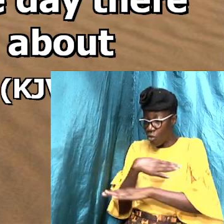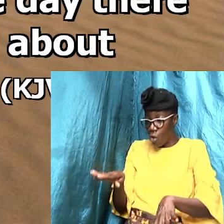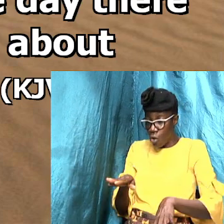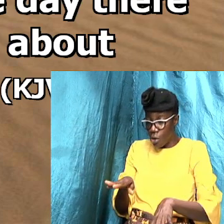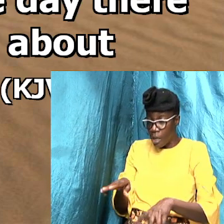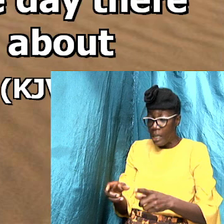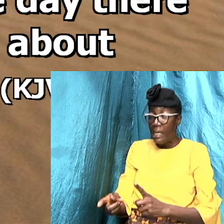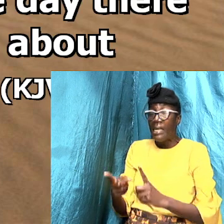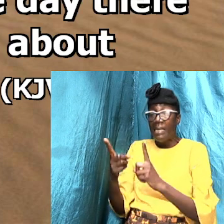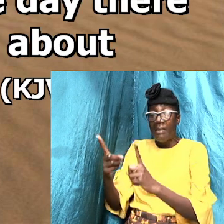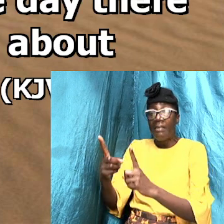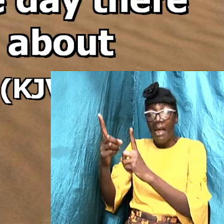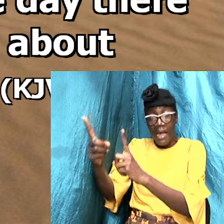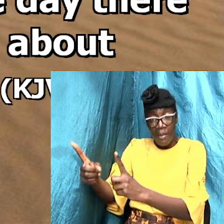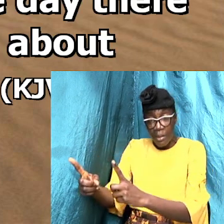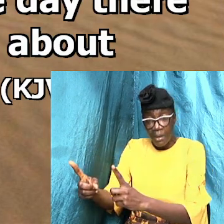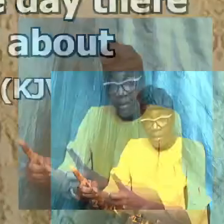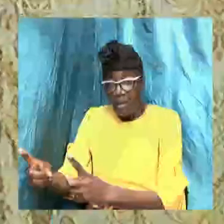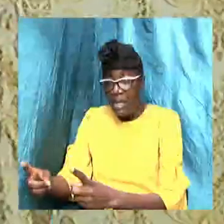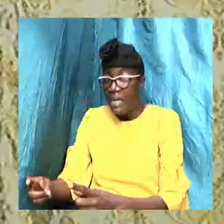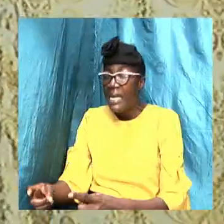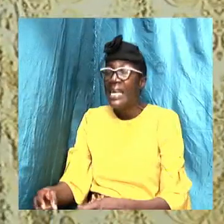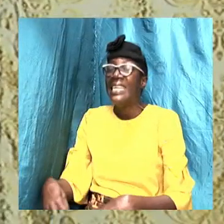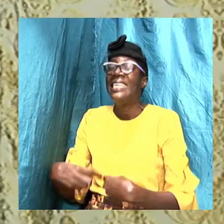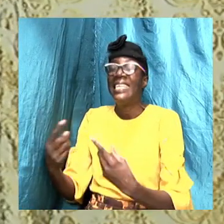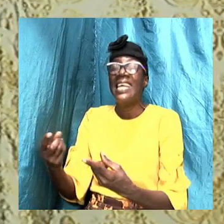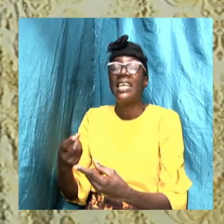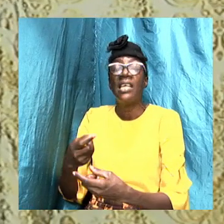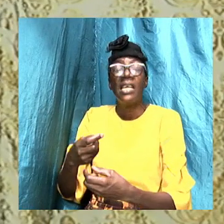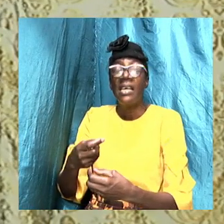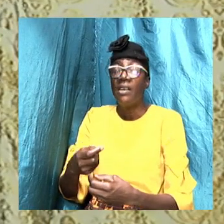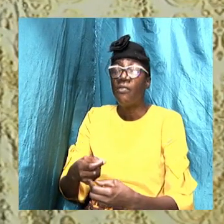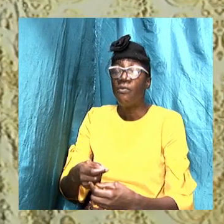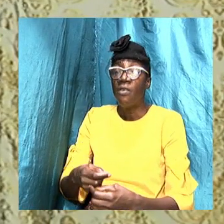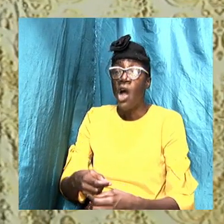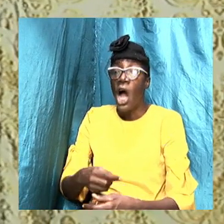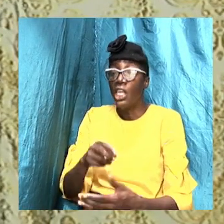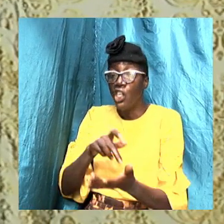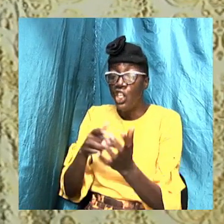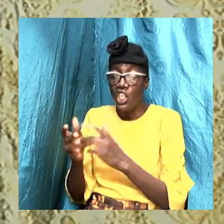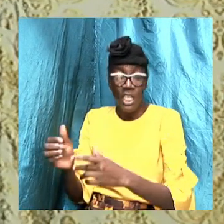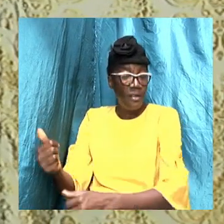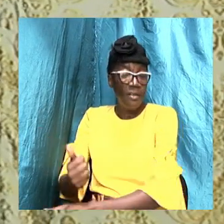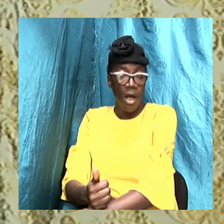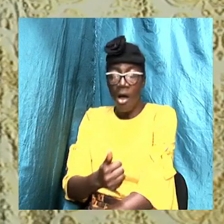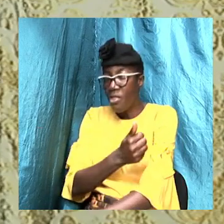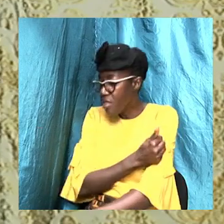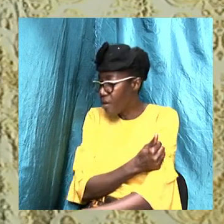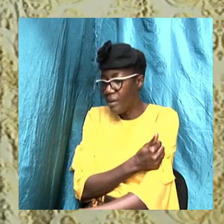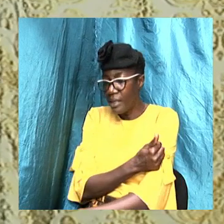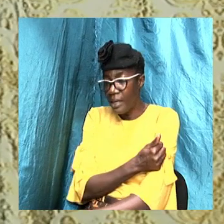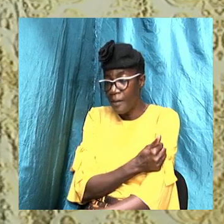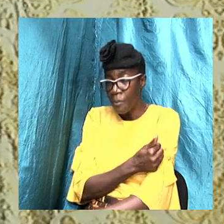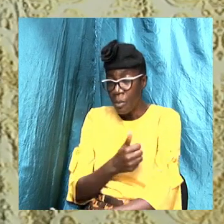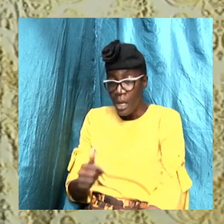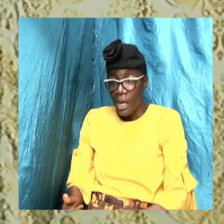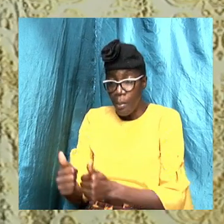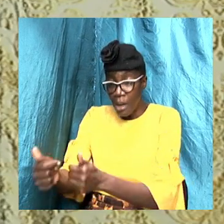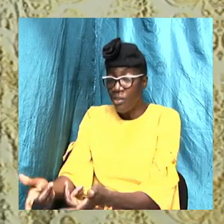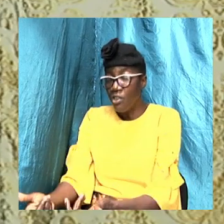But they did so under his authority. The apostles now, they came and they baptized